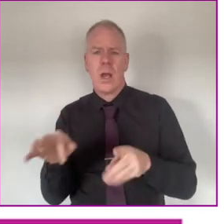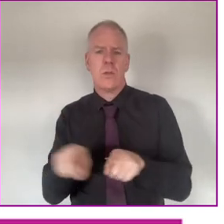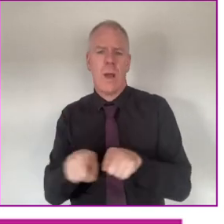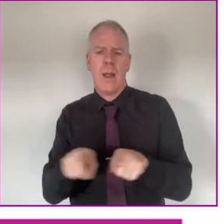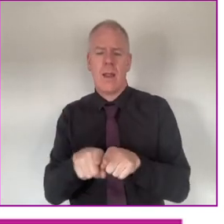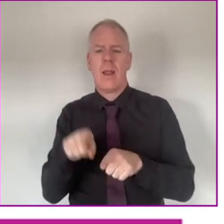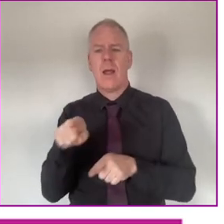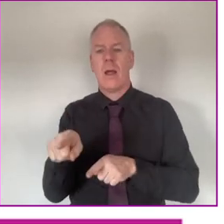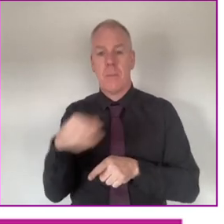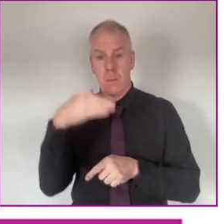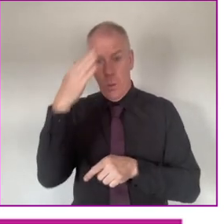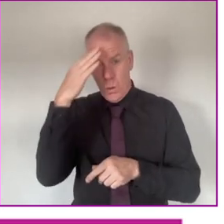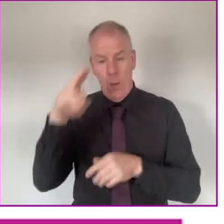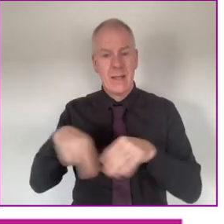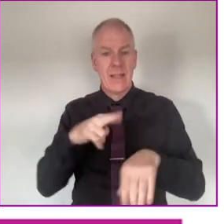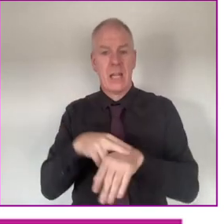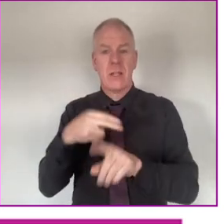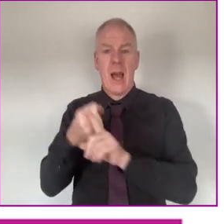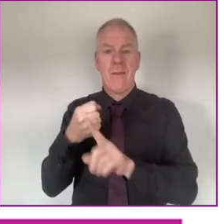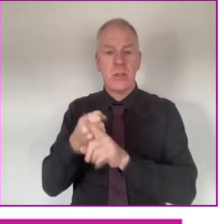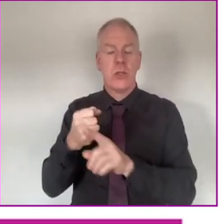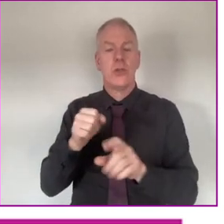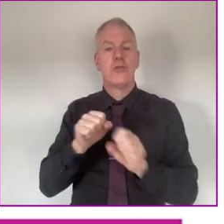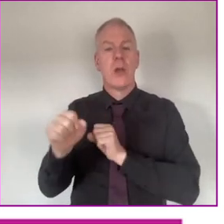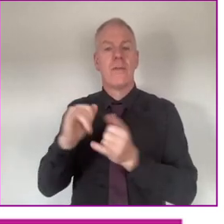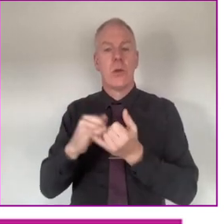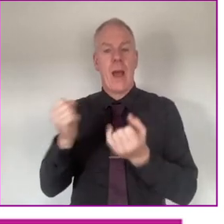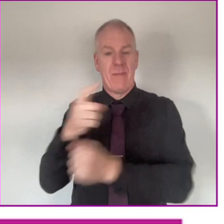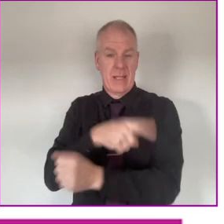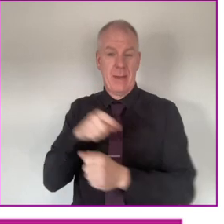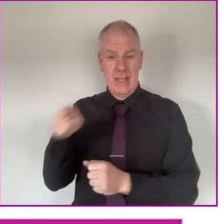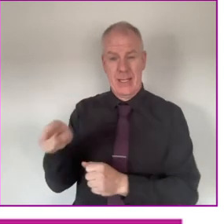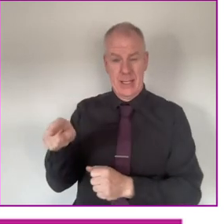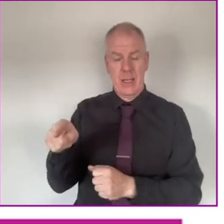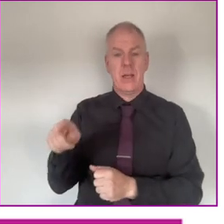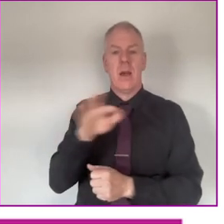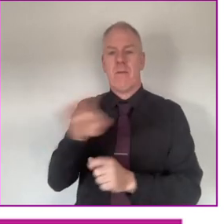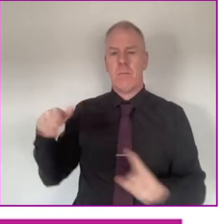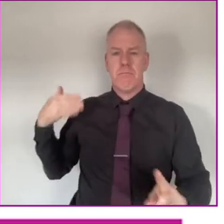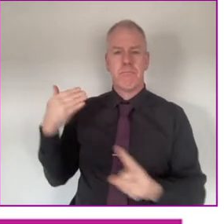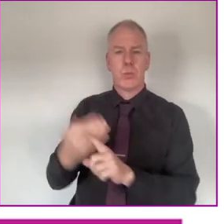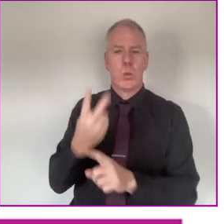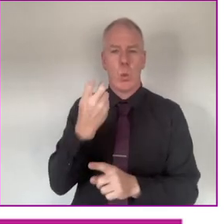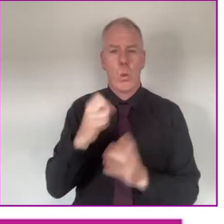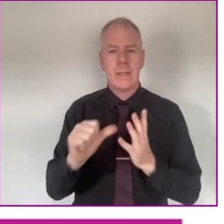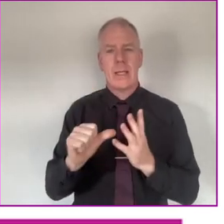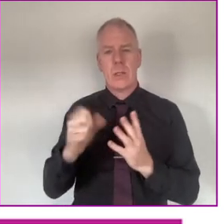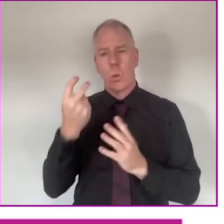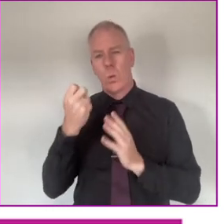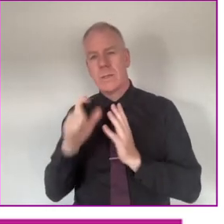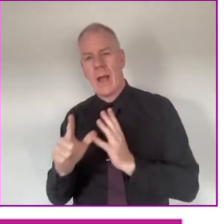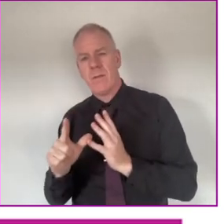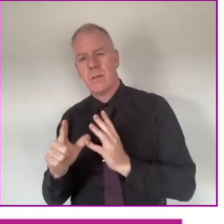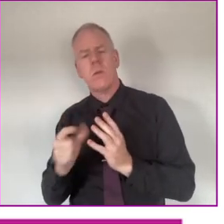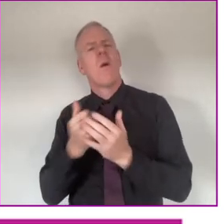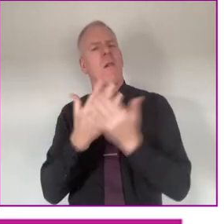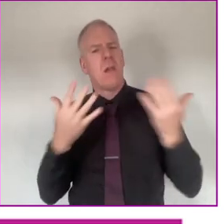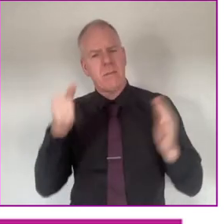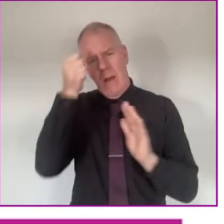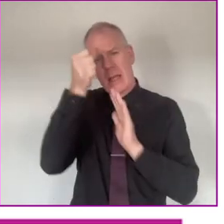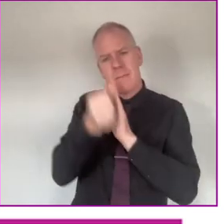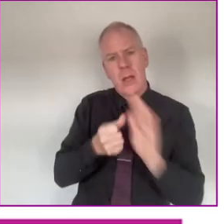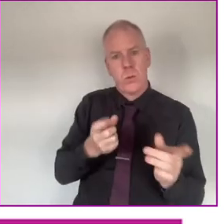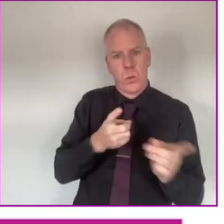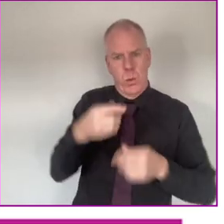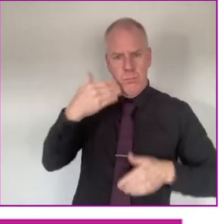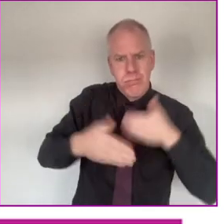And I work. As you might know. In the National Advocacy Service for People with Disabilities since 2006, 2007. So